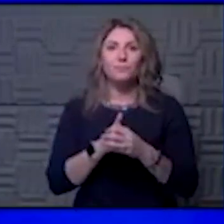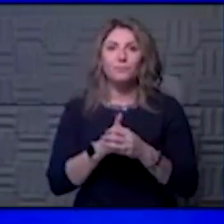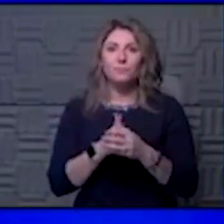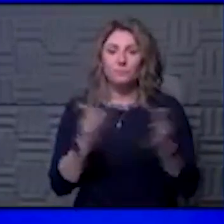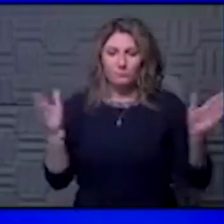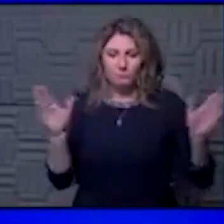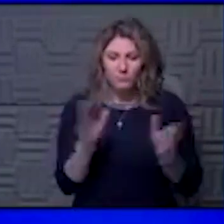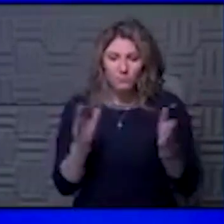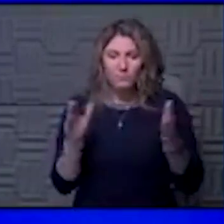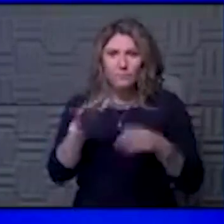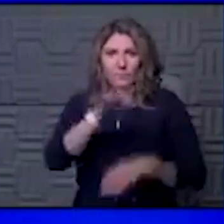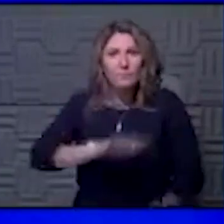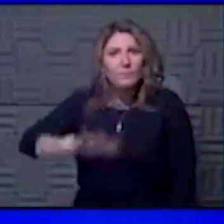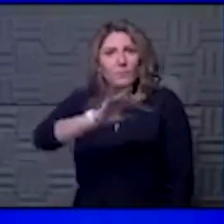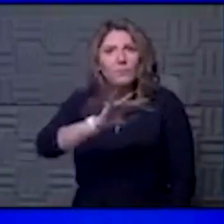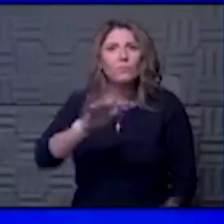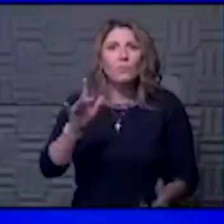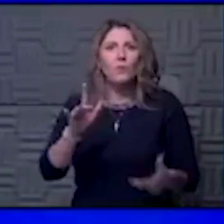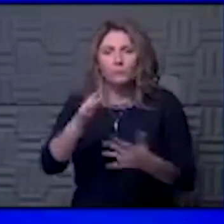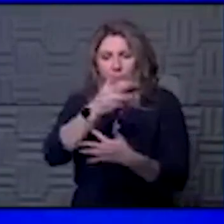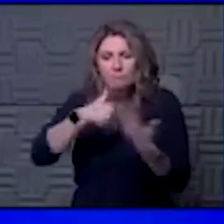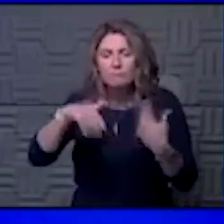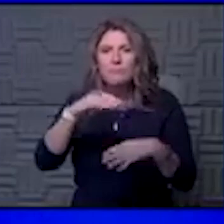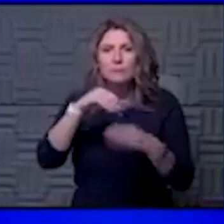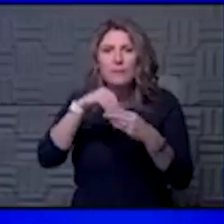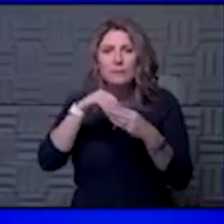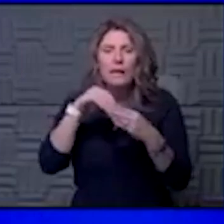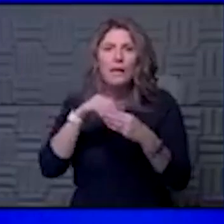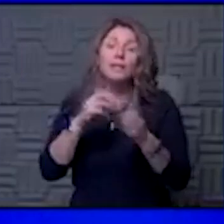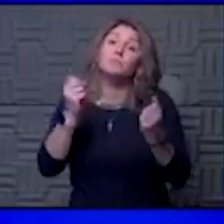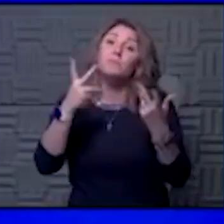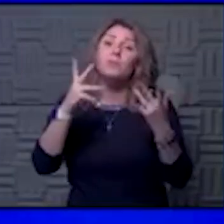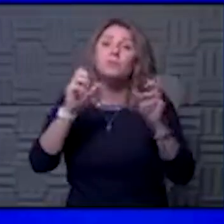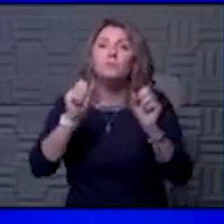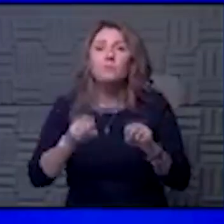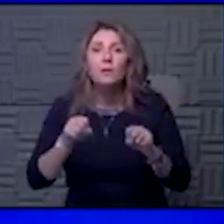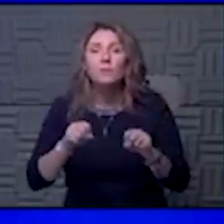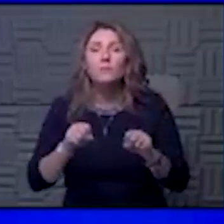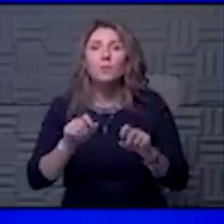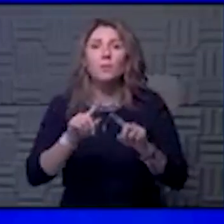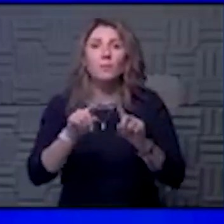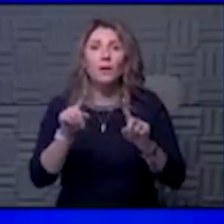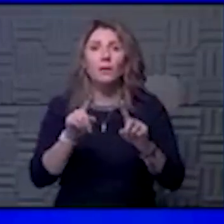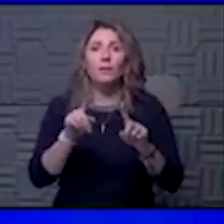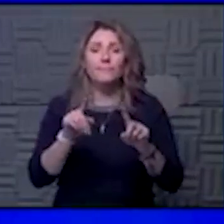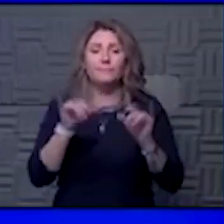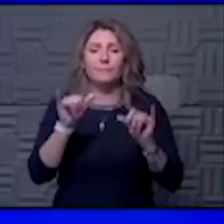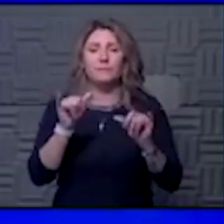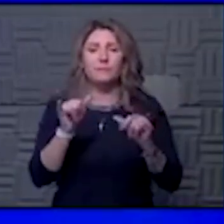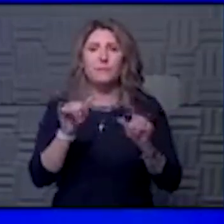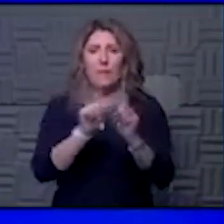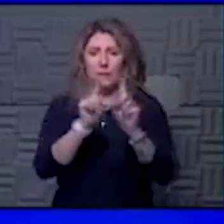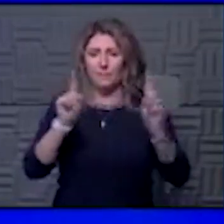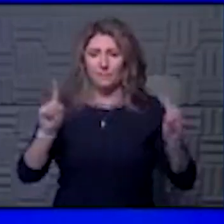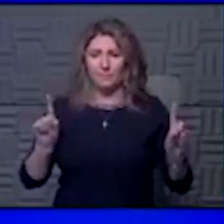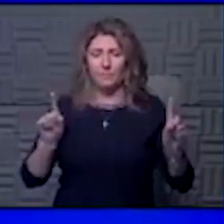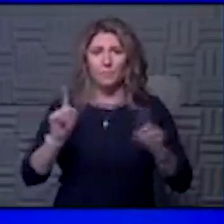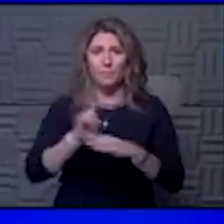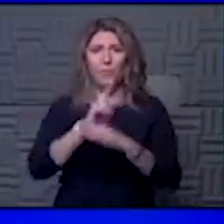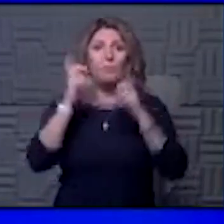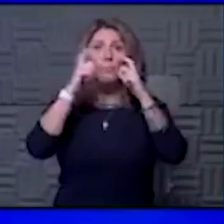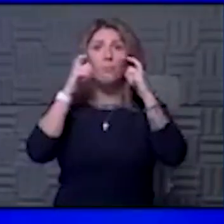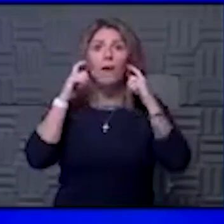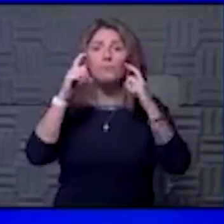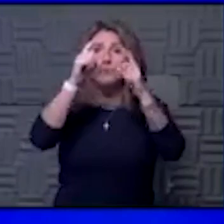space indoors as much as possible. Stay spaced during that time wearing your mask and your goggles during that time.